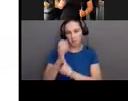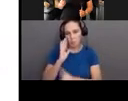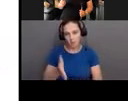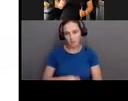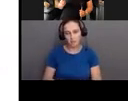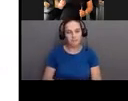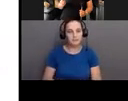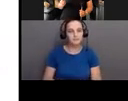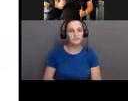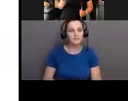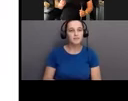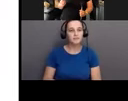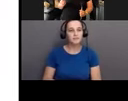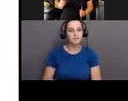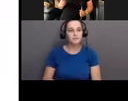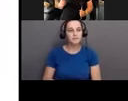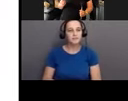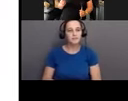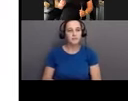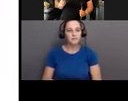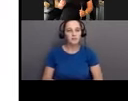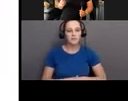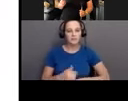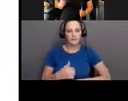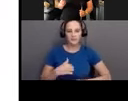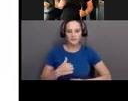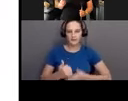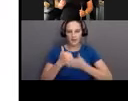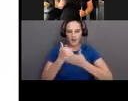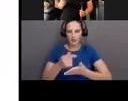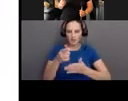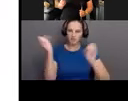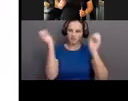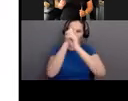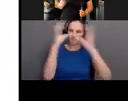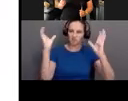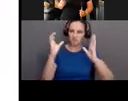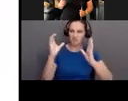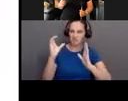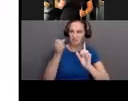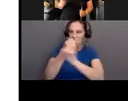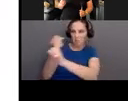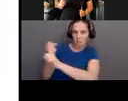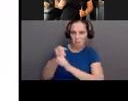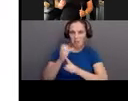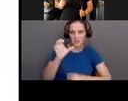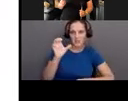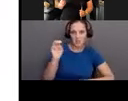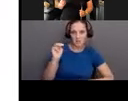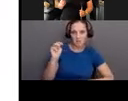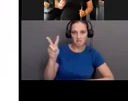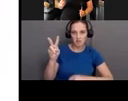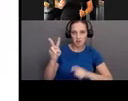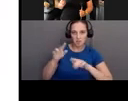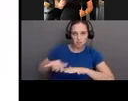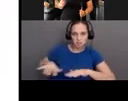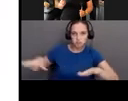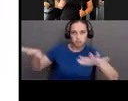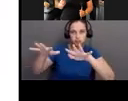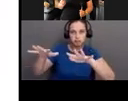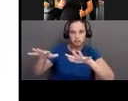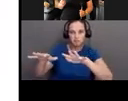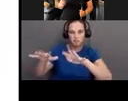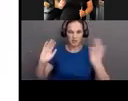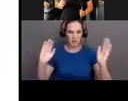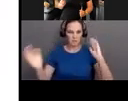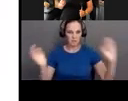And just to kind of give us a little frame of reference of how common this is, we can take something that everybody's heard of, which is